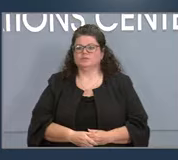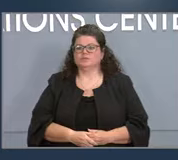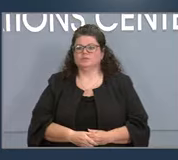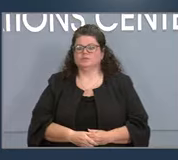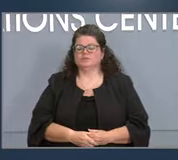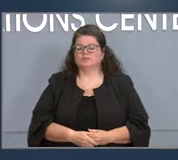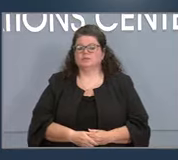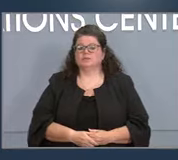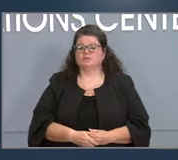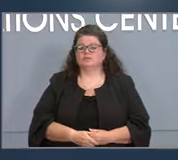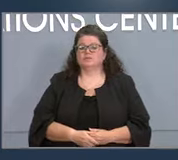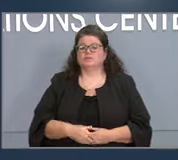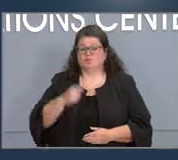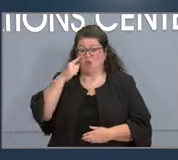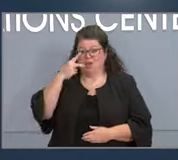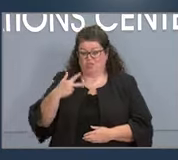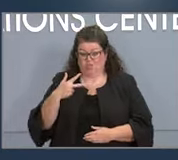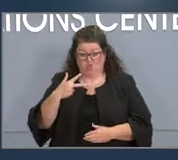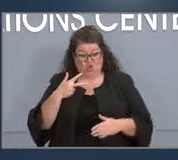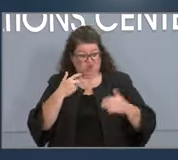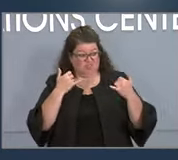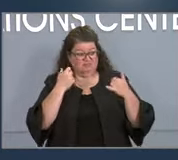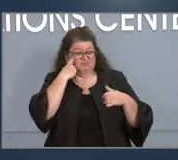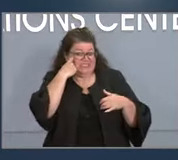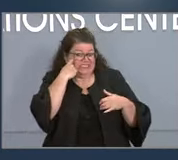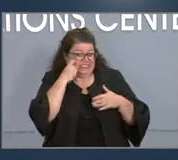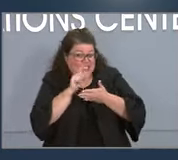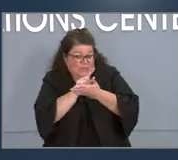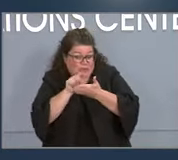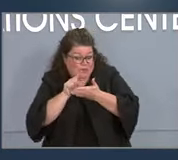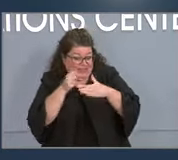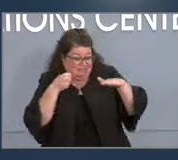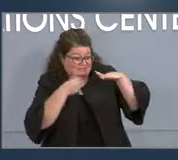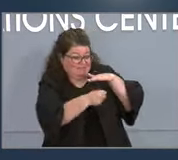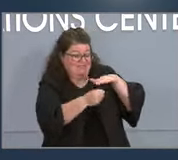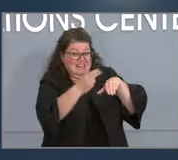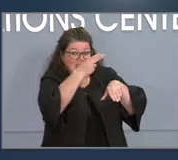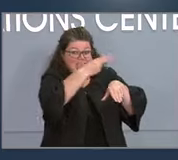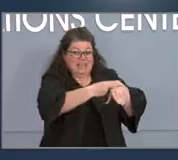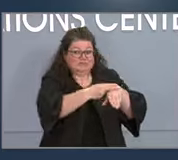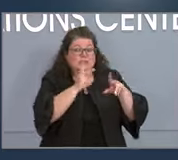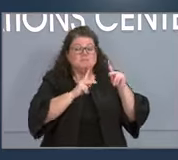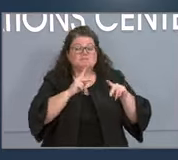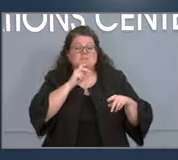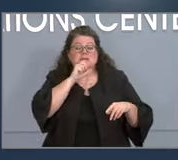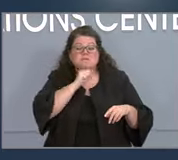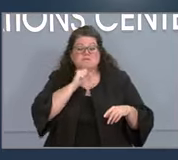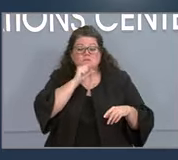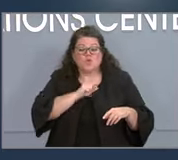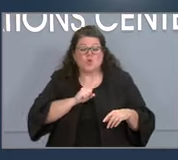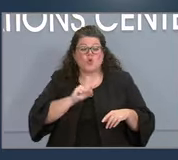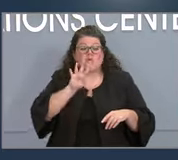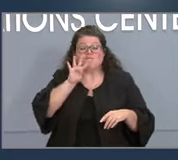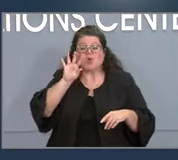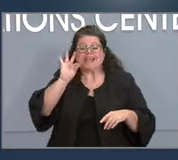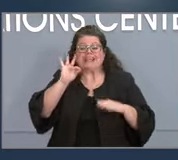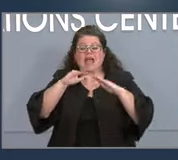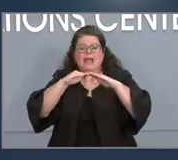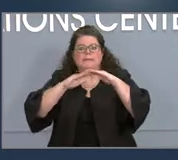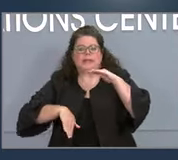new COVID hospital admissions in the past week have been in people under the age of 49.